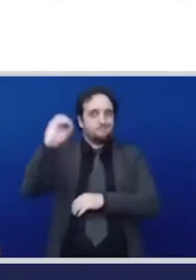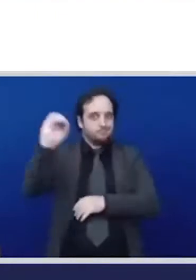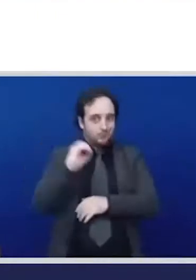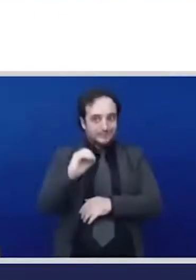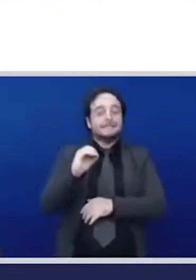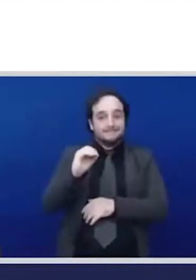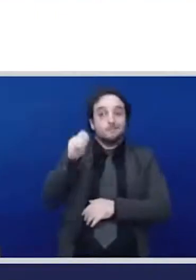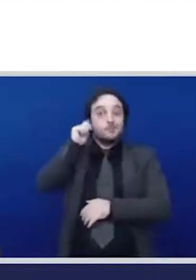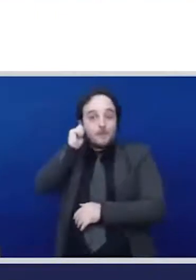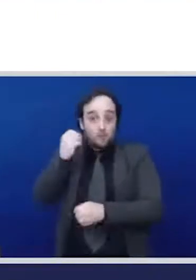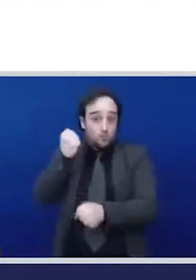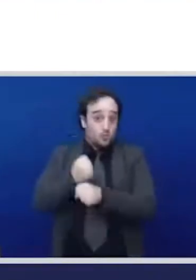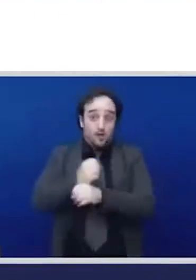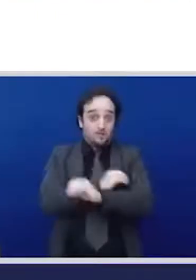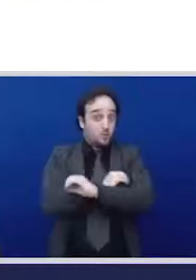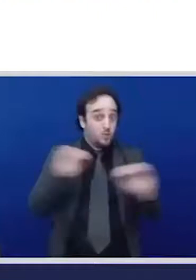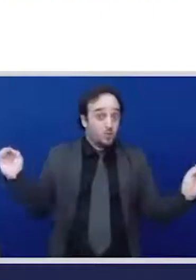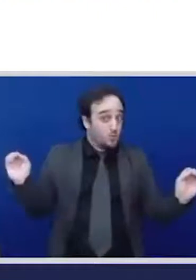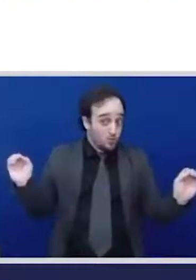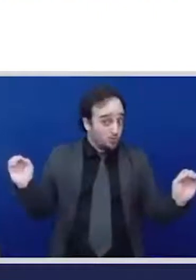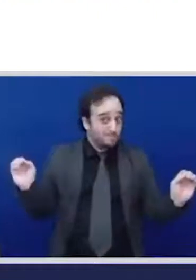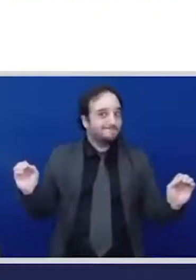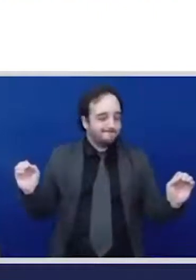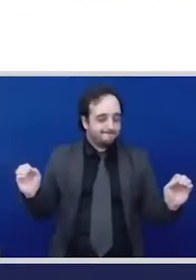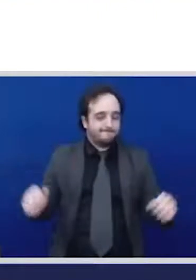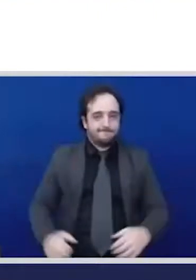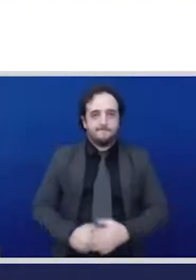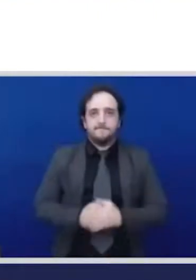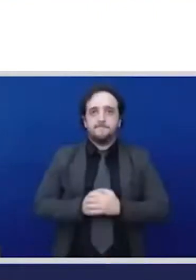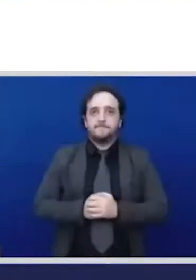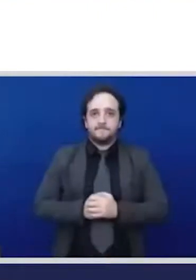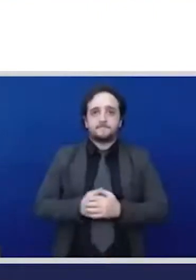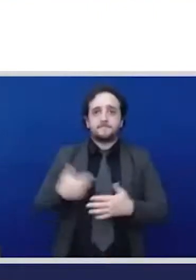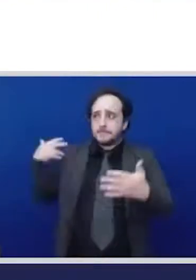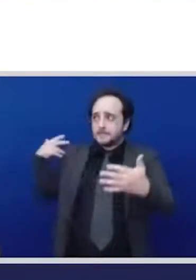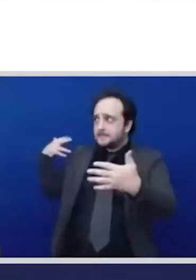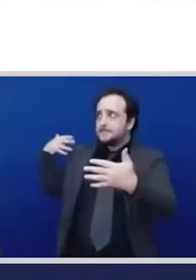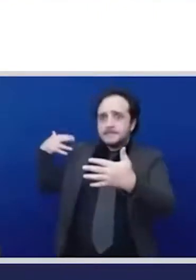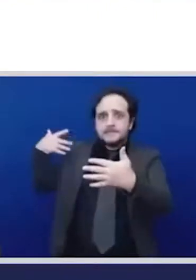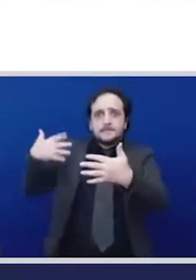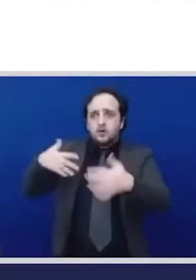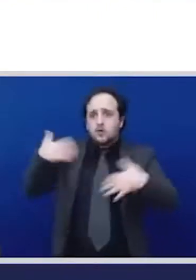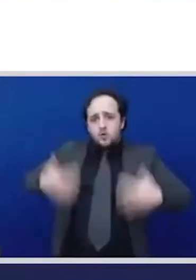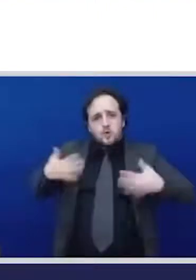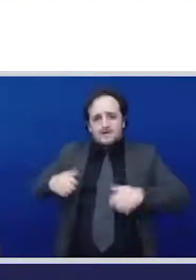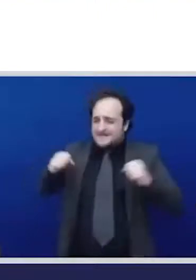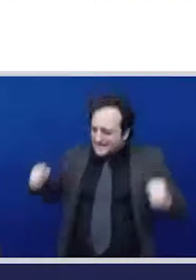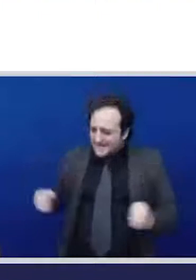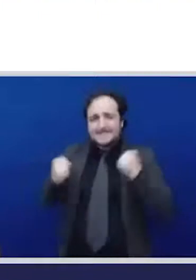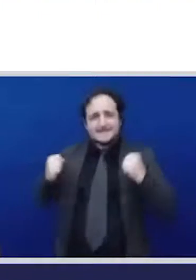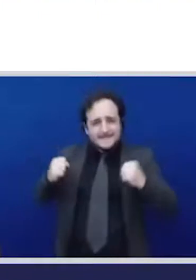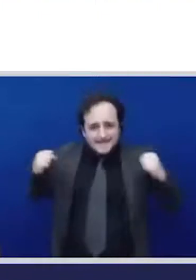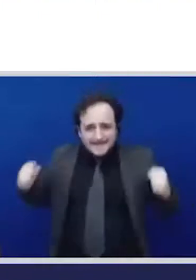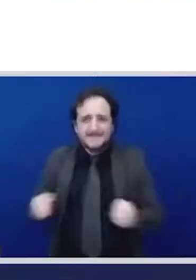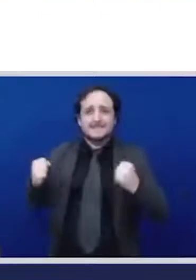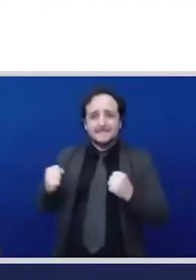the world and another thing the second thing which really stood out during COVID-19 and of course it still lingers on